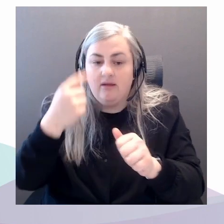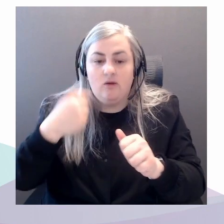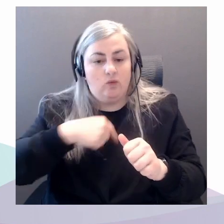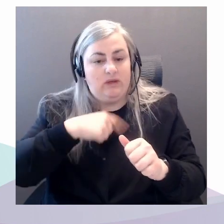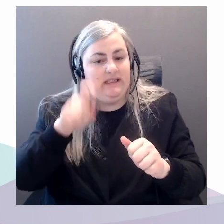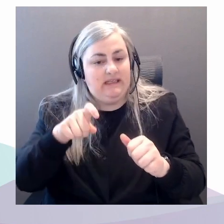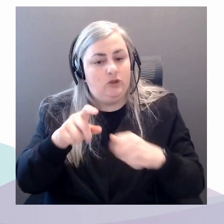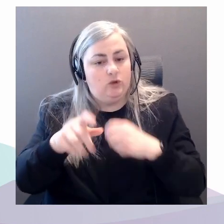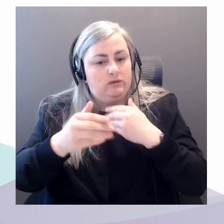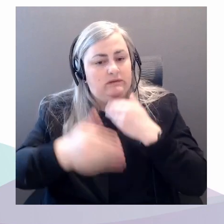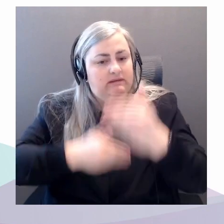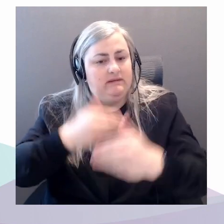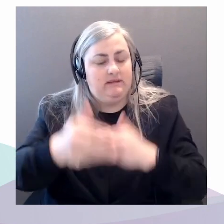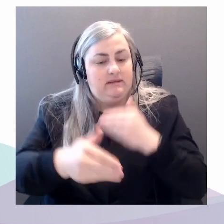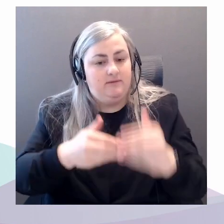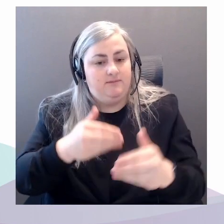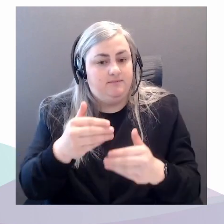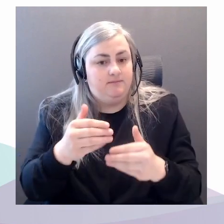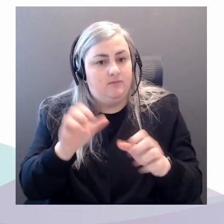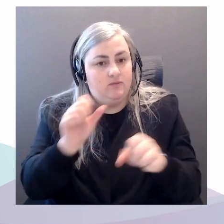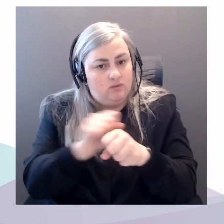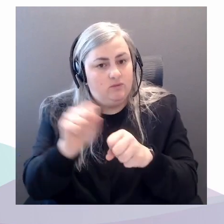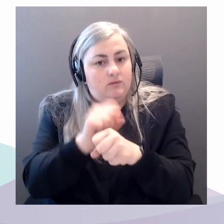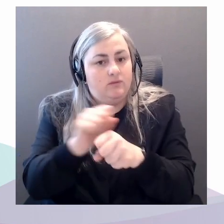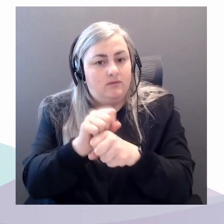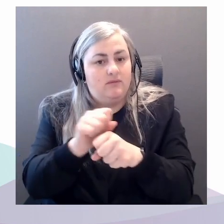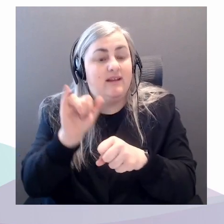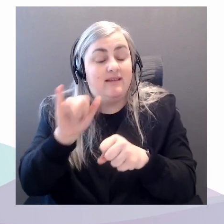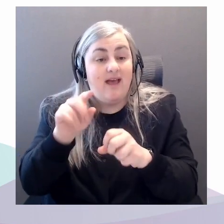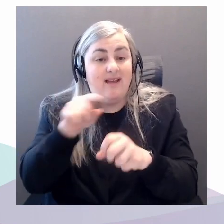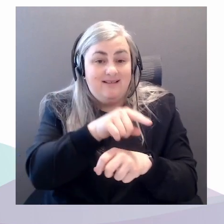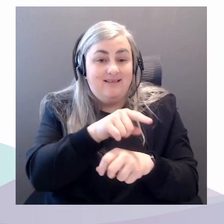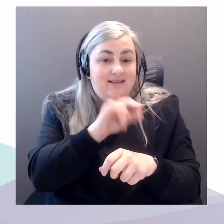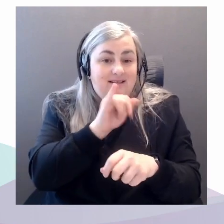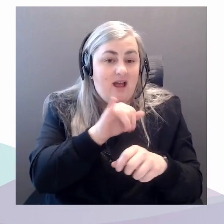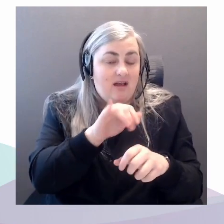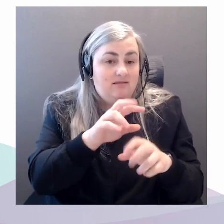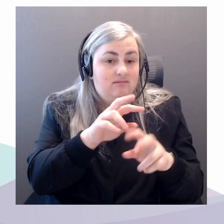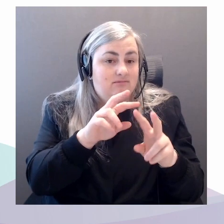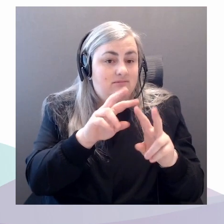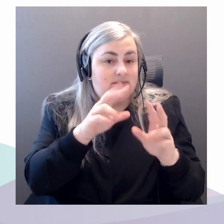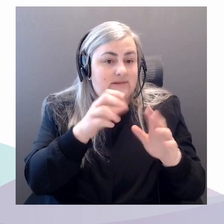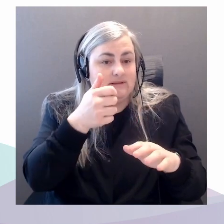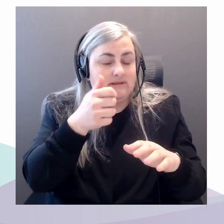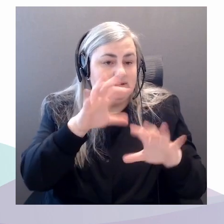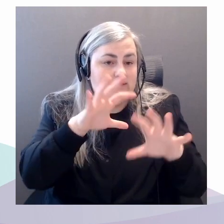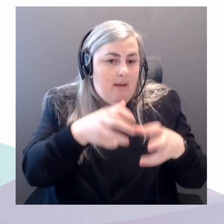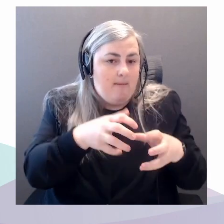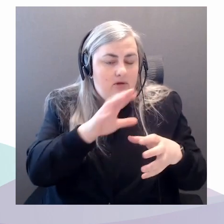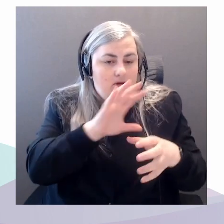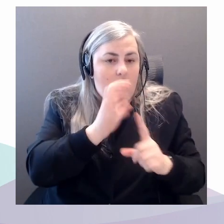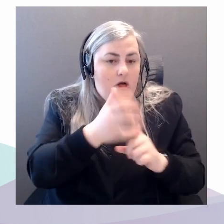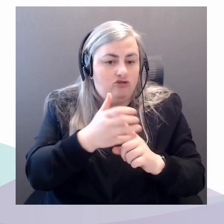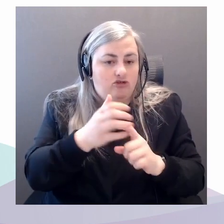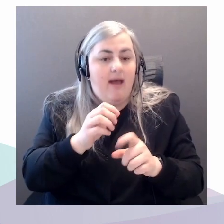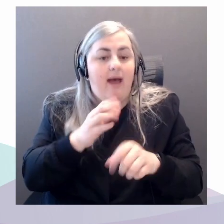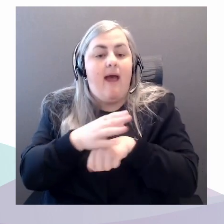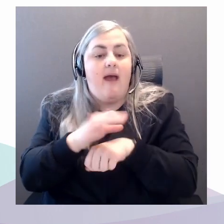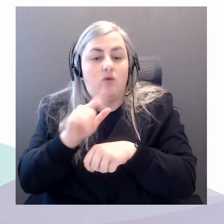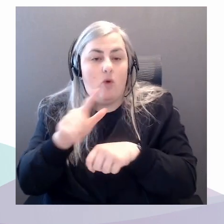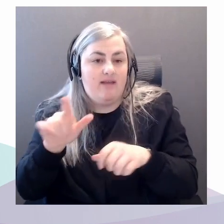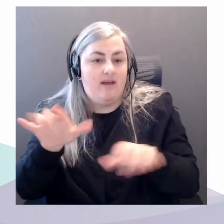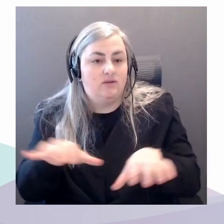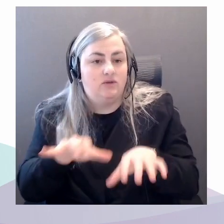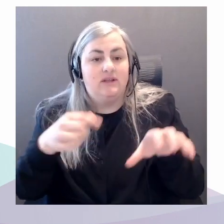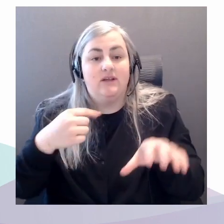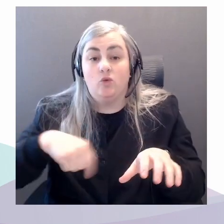of petrocultures called After Oil is doing. I mean, I think one of the things that we have done in interesting ways is respond to the challenges that, you know, Shirk